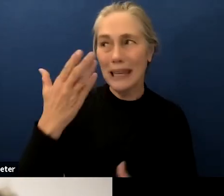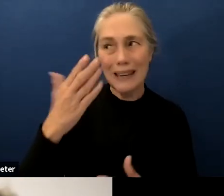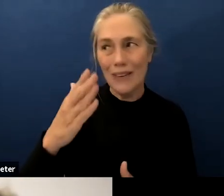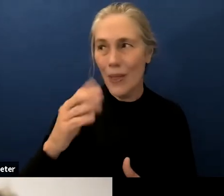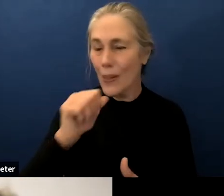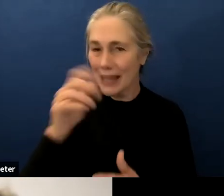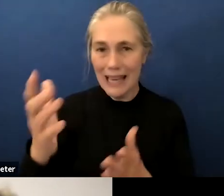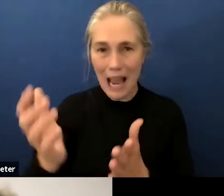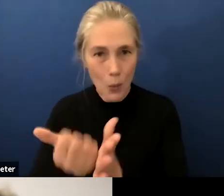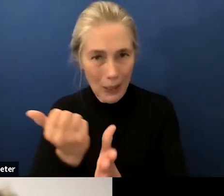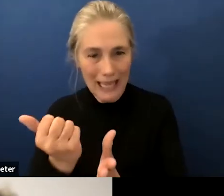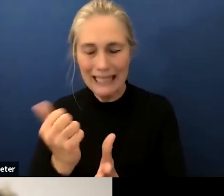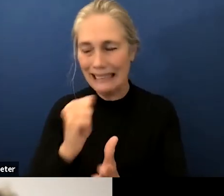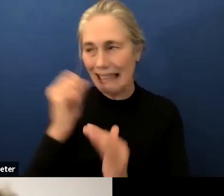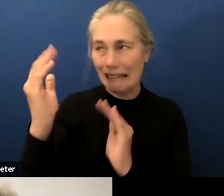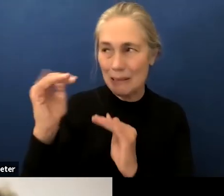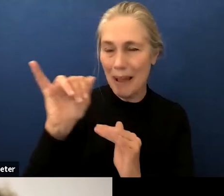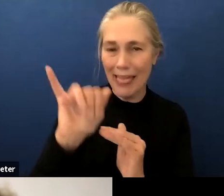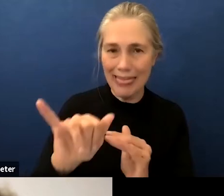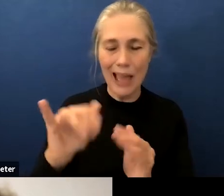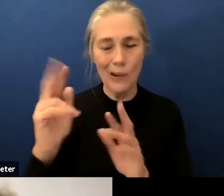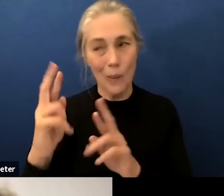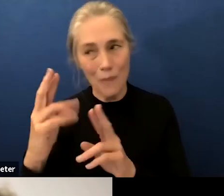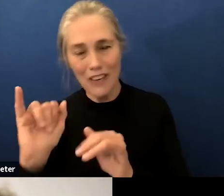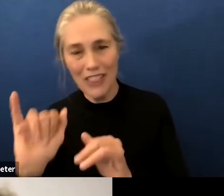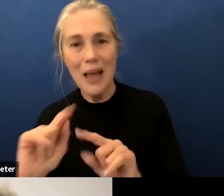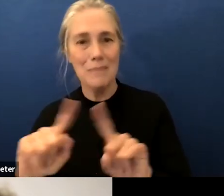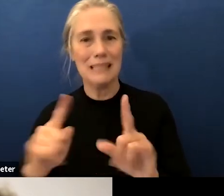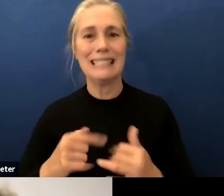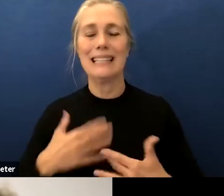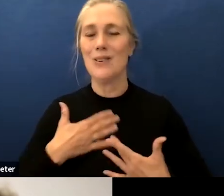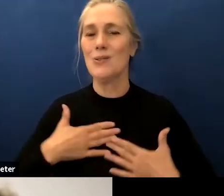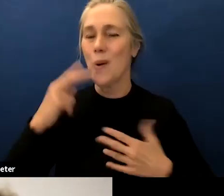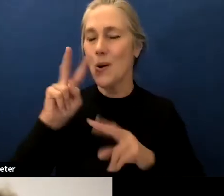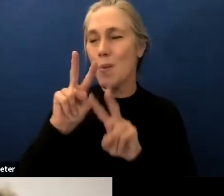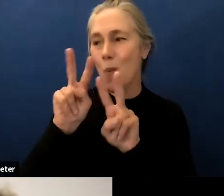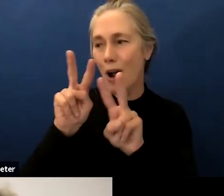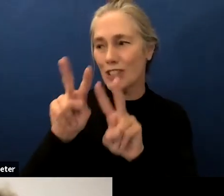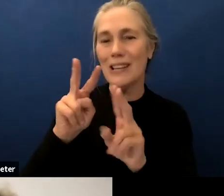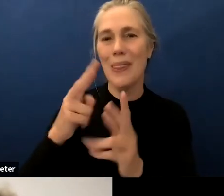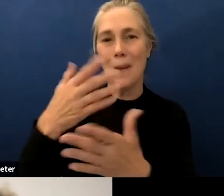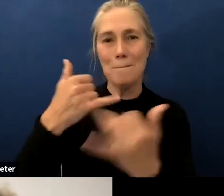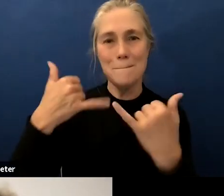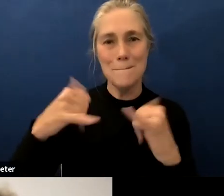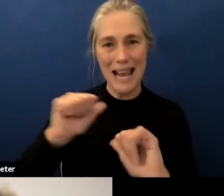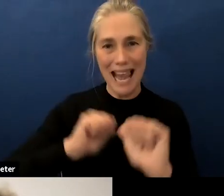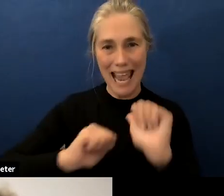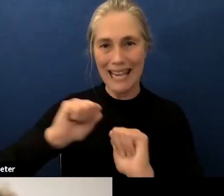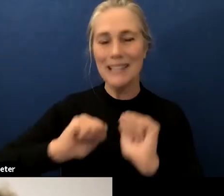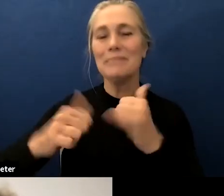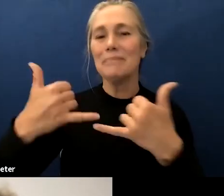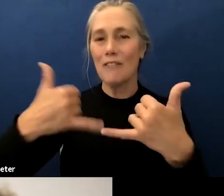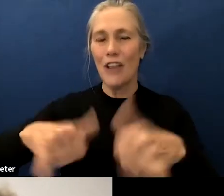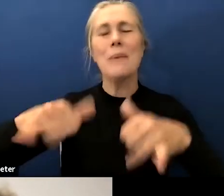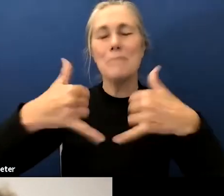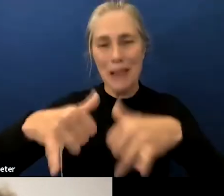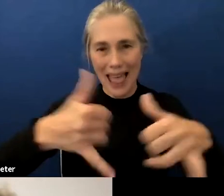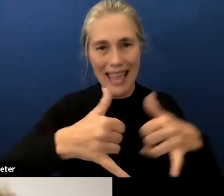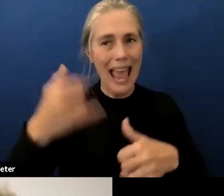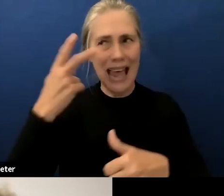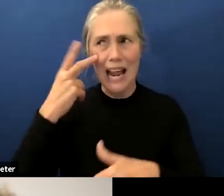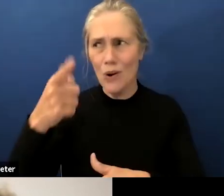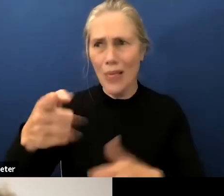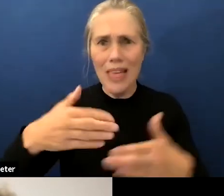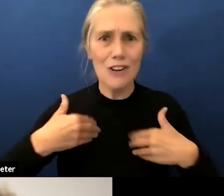for they did a really good job and i enjoyed being there and watching them play realizing their young team and so i know they're going to be a force to be reckoned with next year